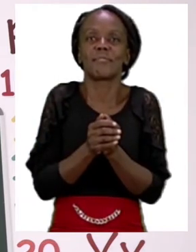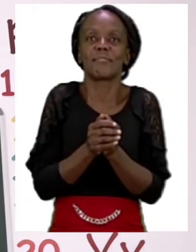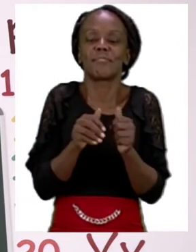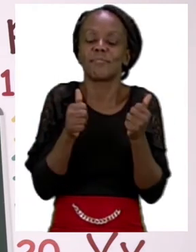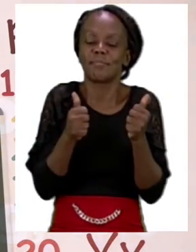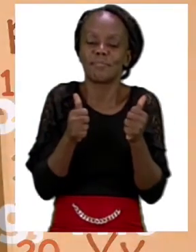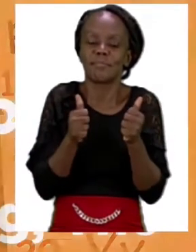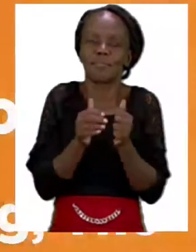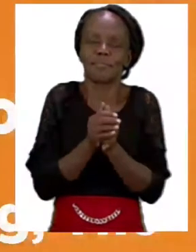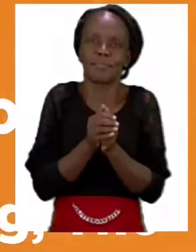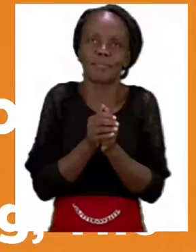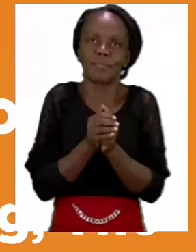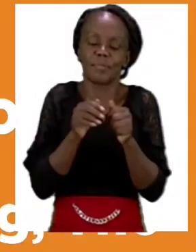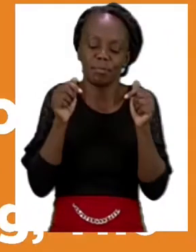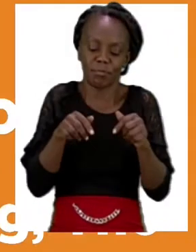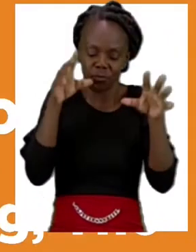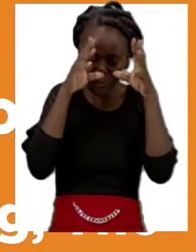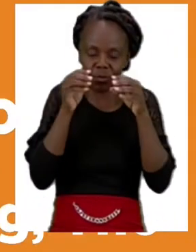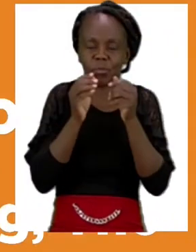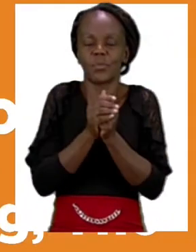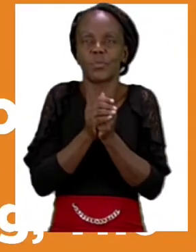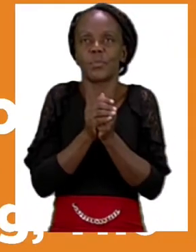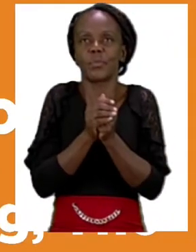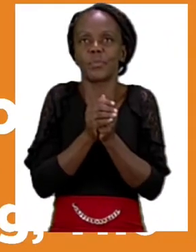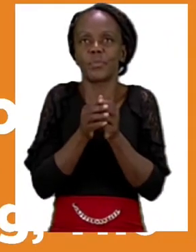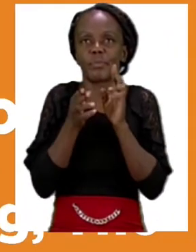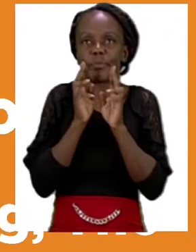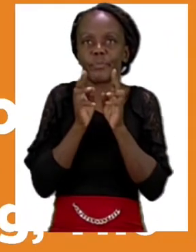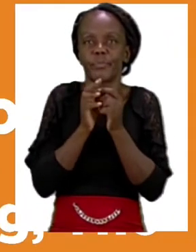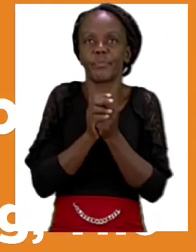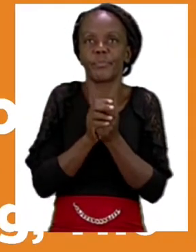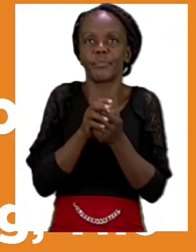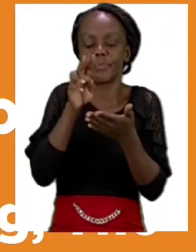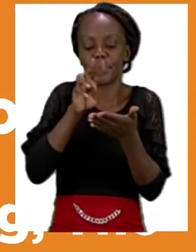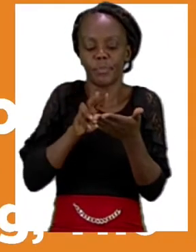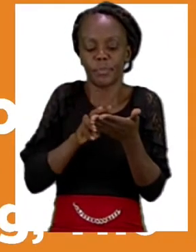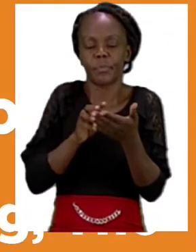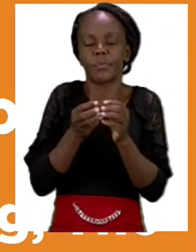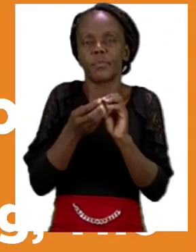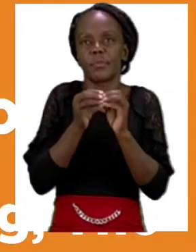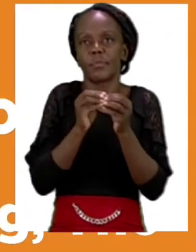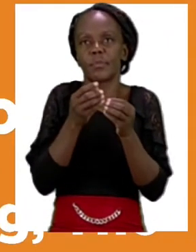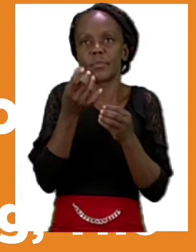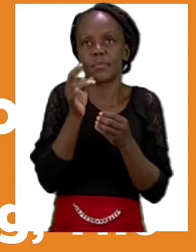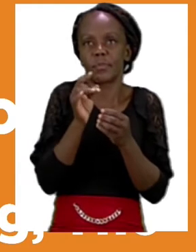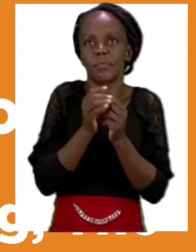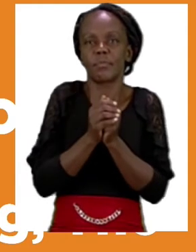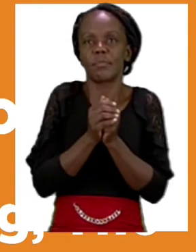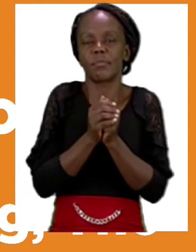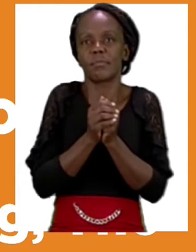done! For today's lesson we will be talking about reading, the number eight